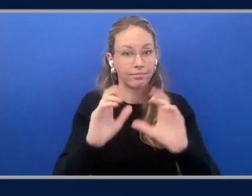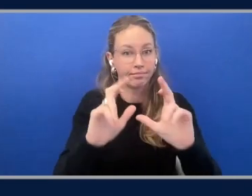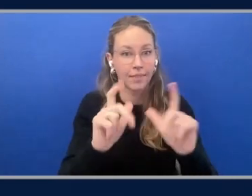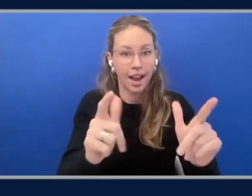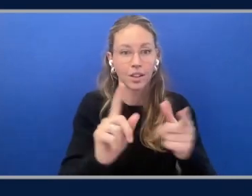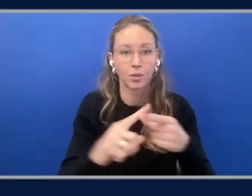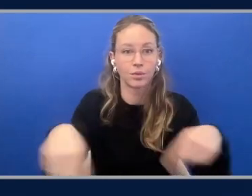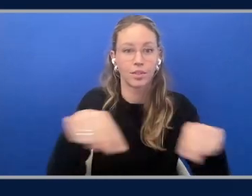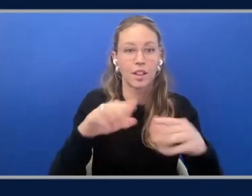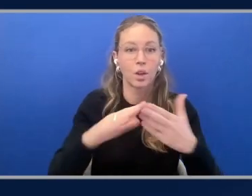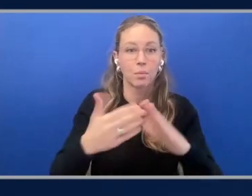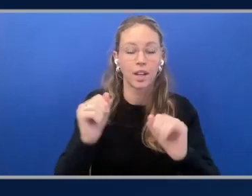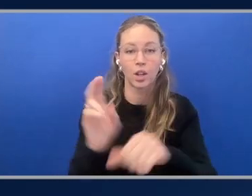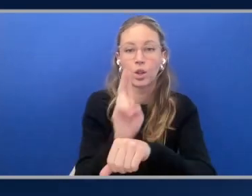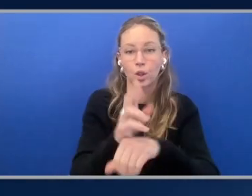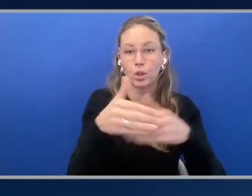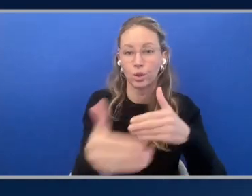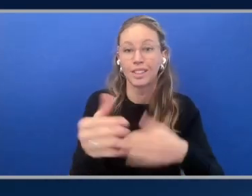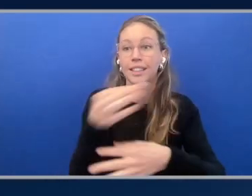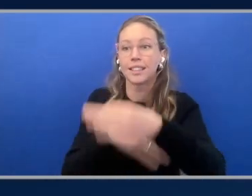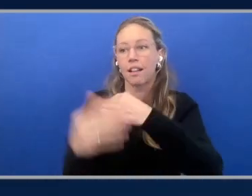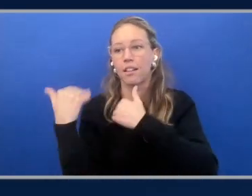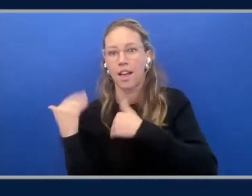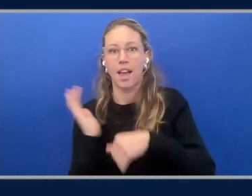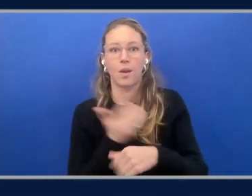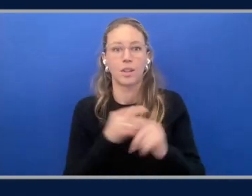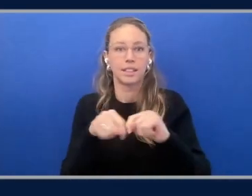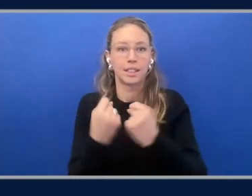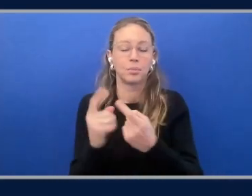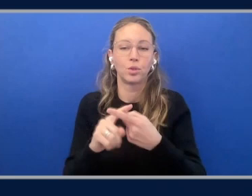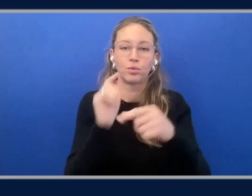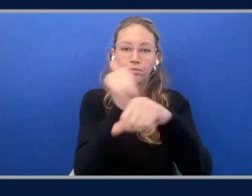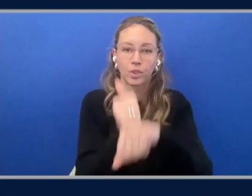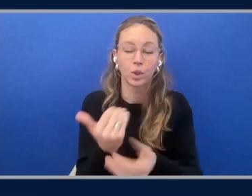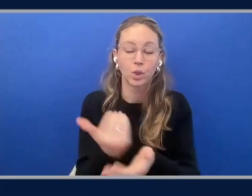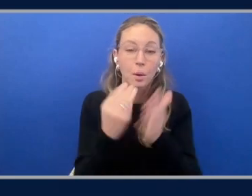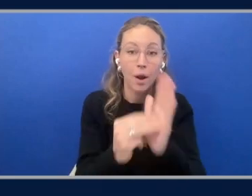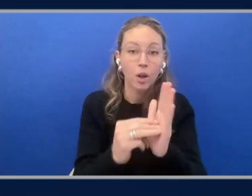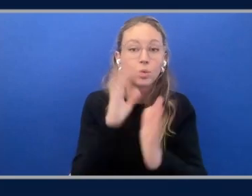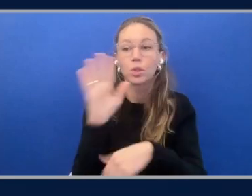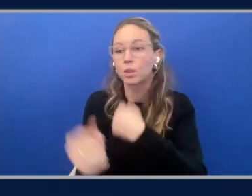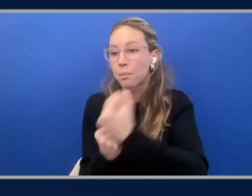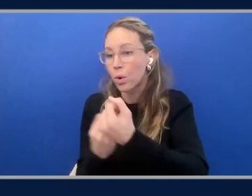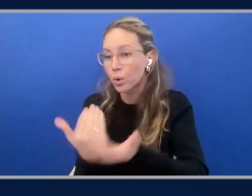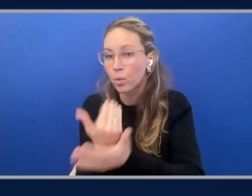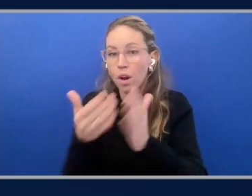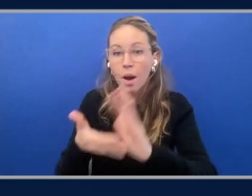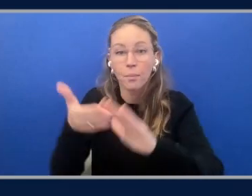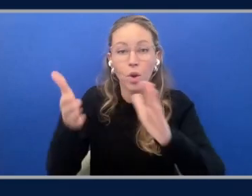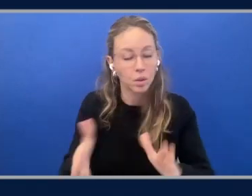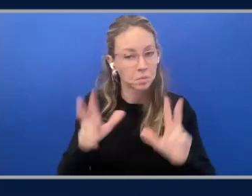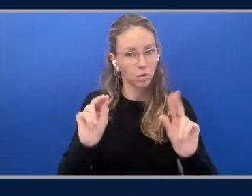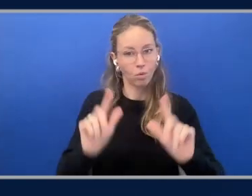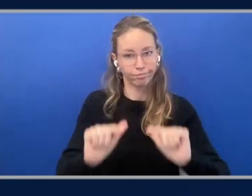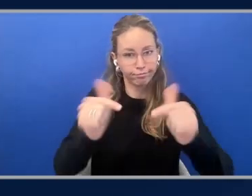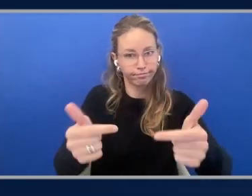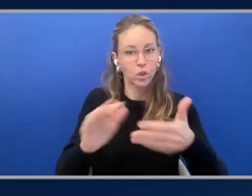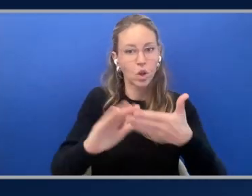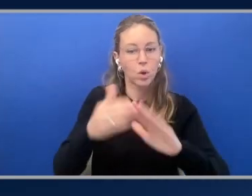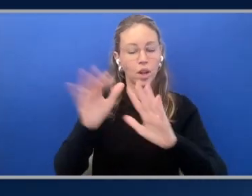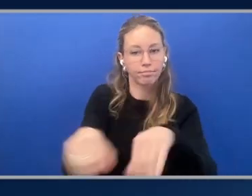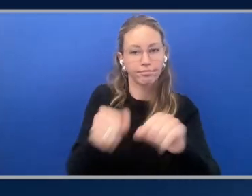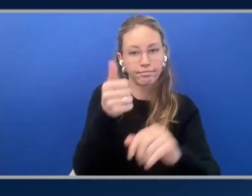So instead of being beholden to our team to basically implement new models or support new operators, the community is going to be enabled to do that